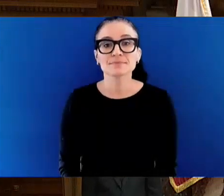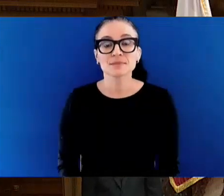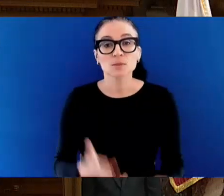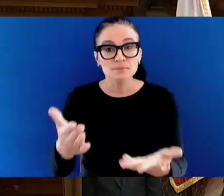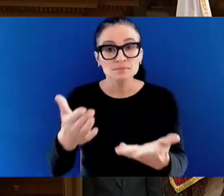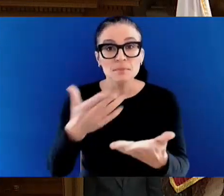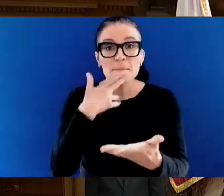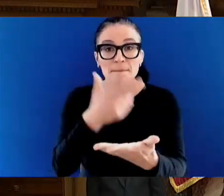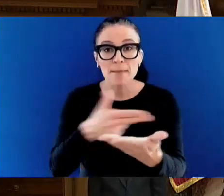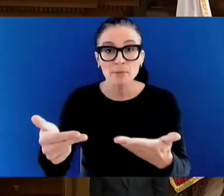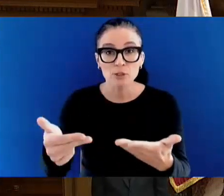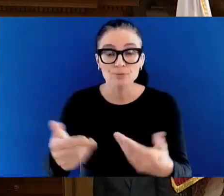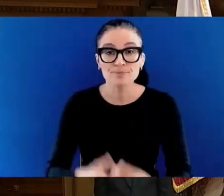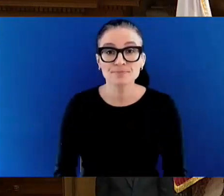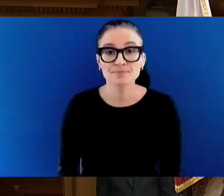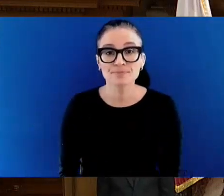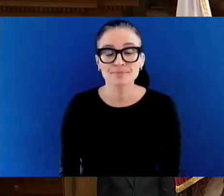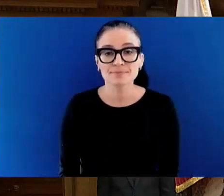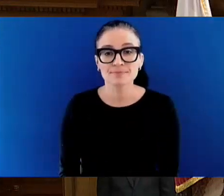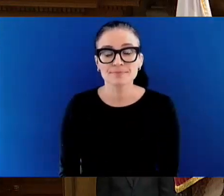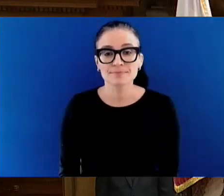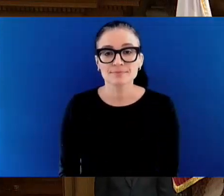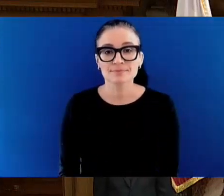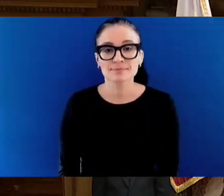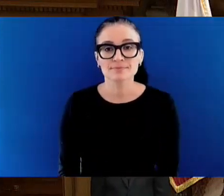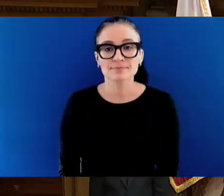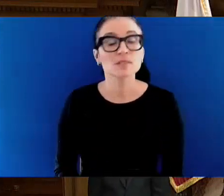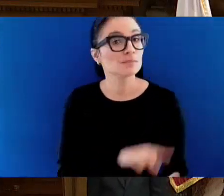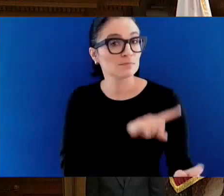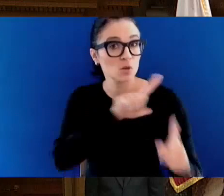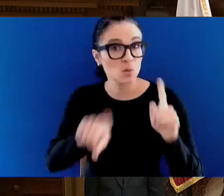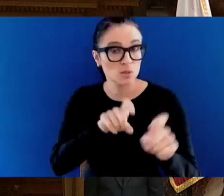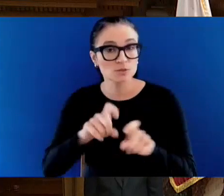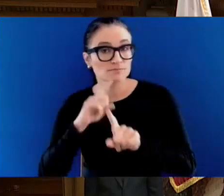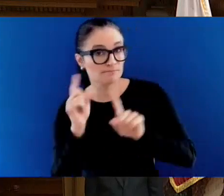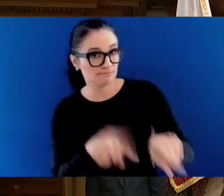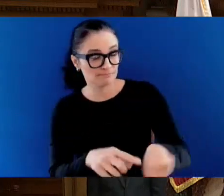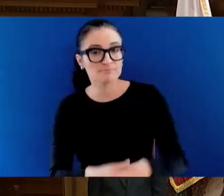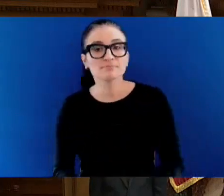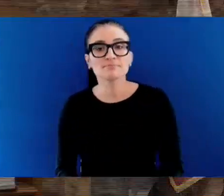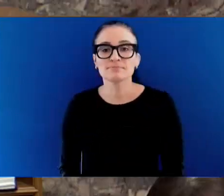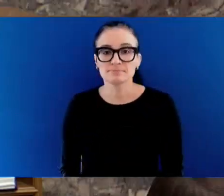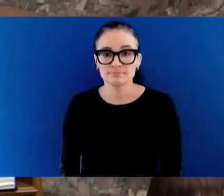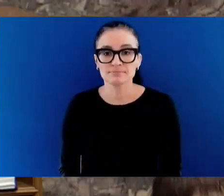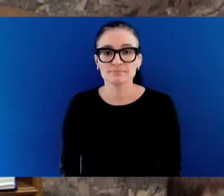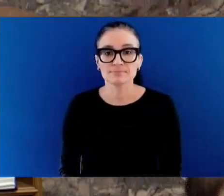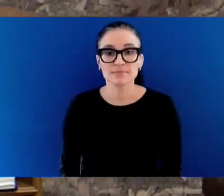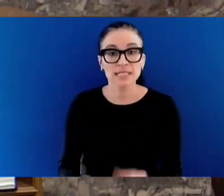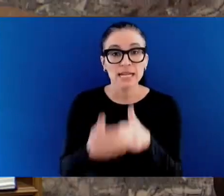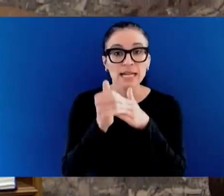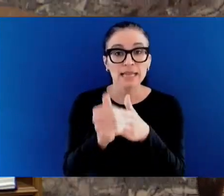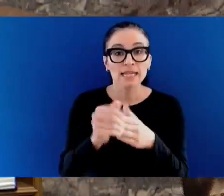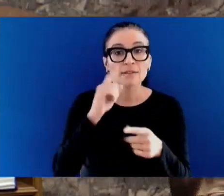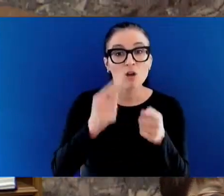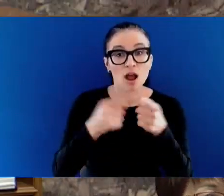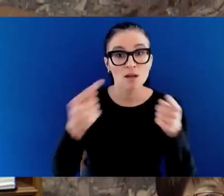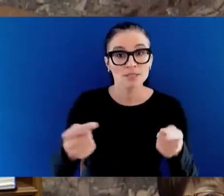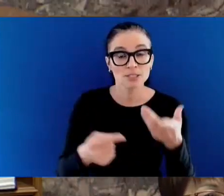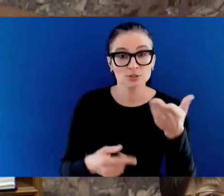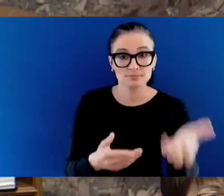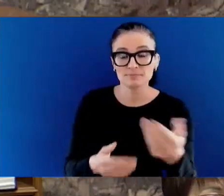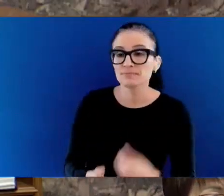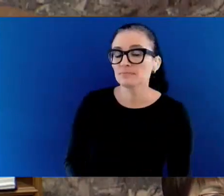Oral questions by members. Leader of the Official Opposition. Thank you, Mr. Speaker. Mr. Speaker, this